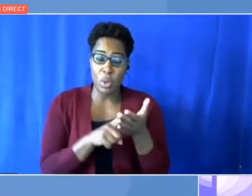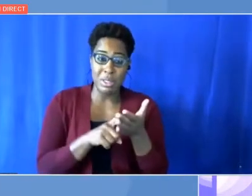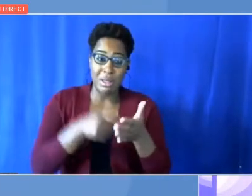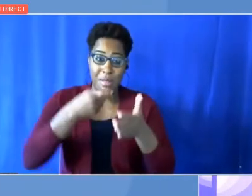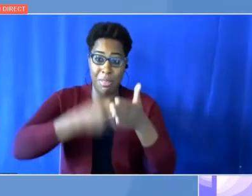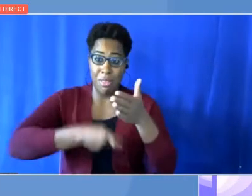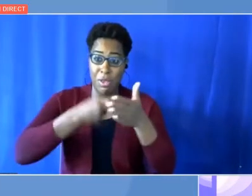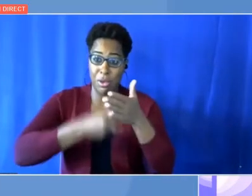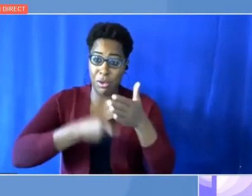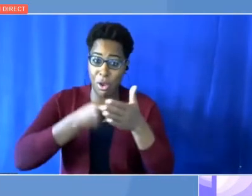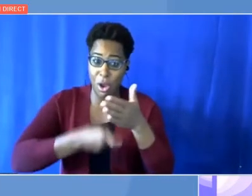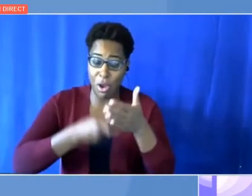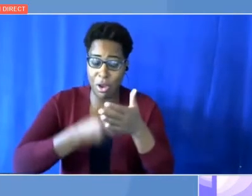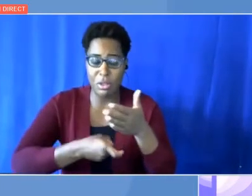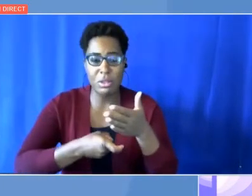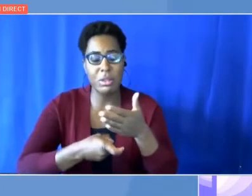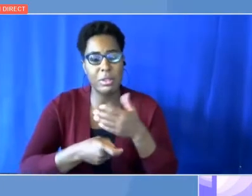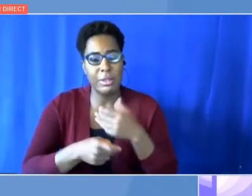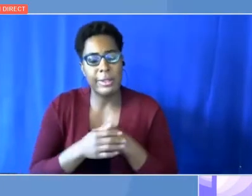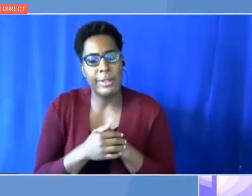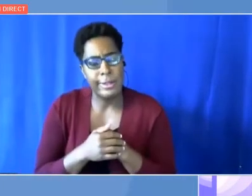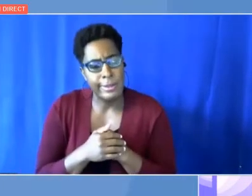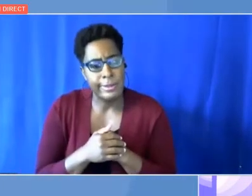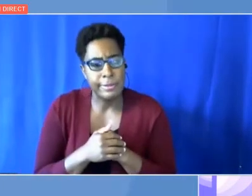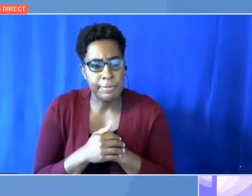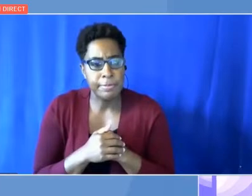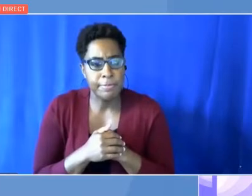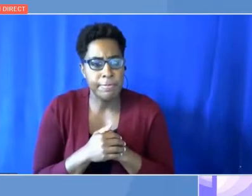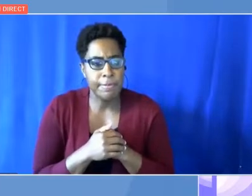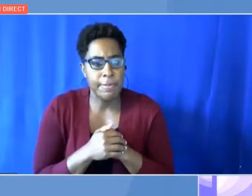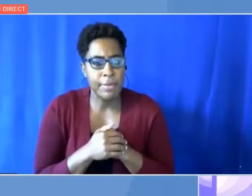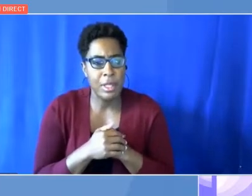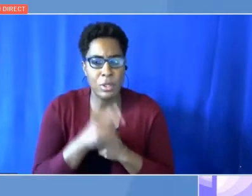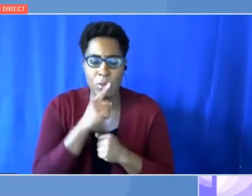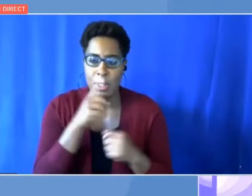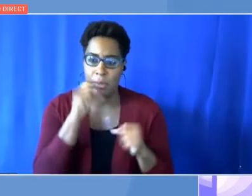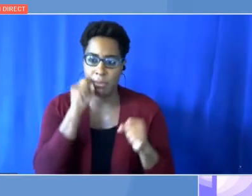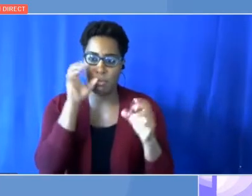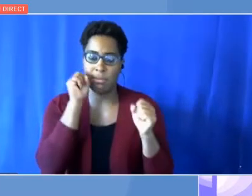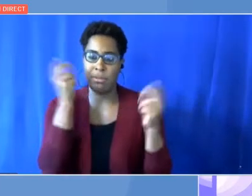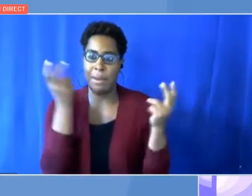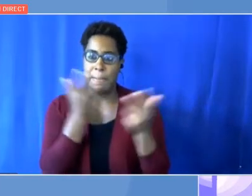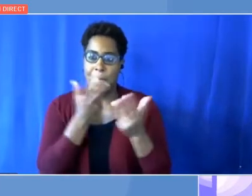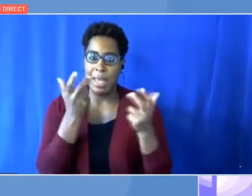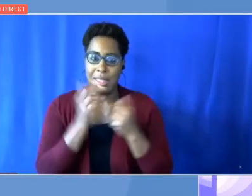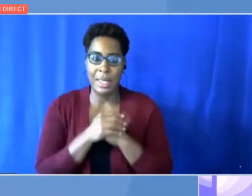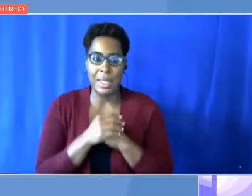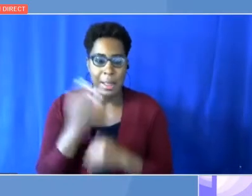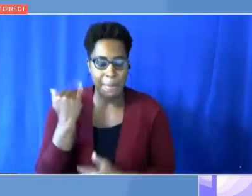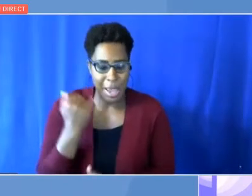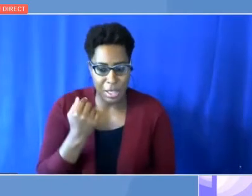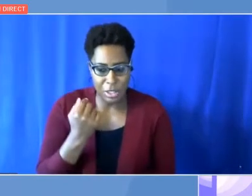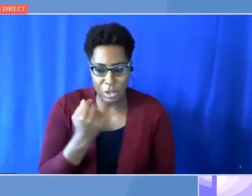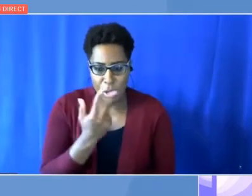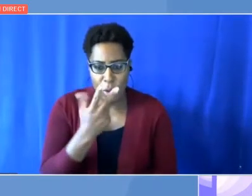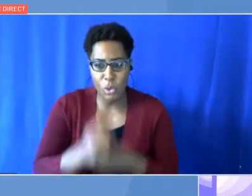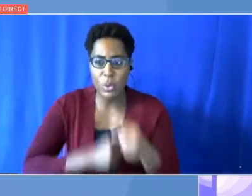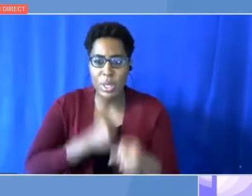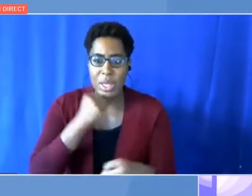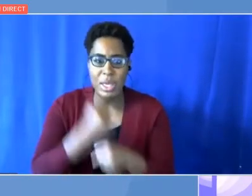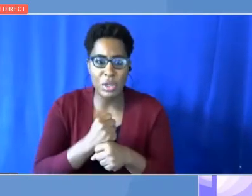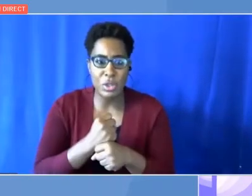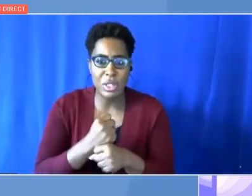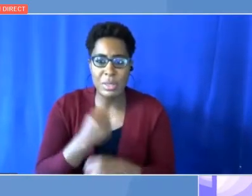amazing that in the last three years, we have two digits of decreased cost in the main